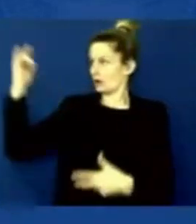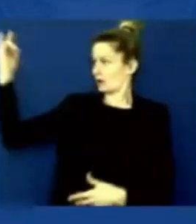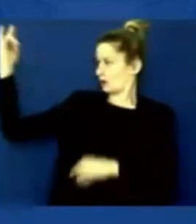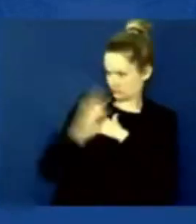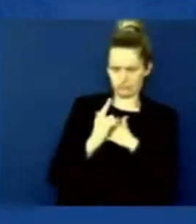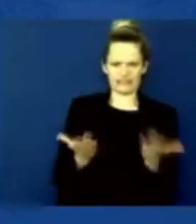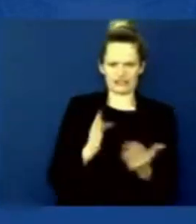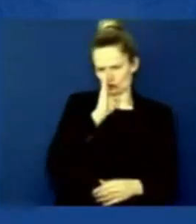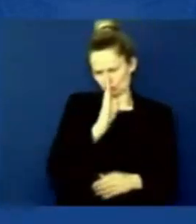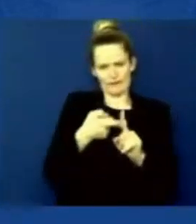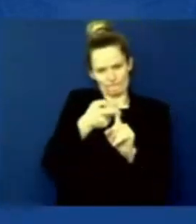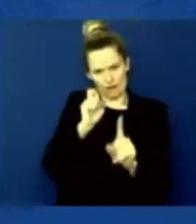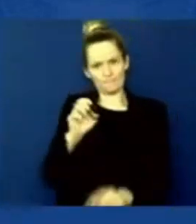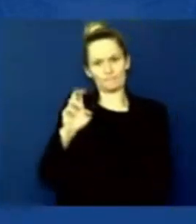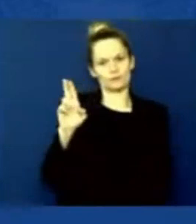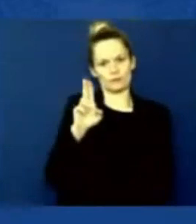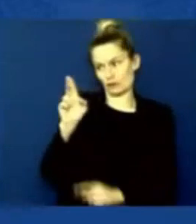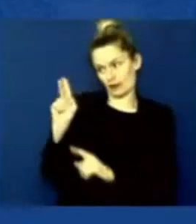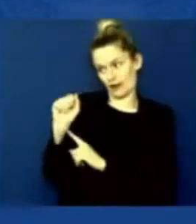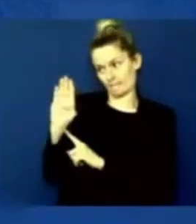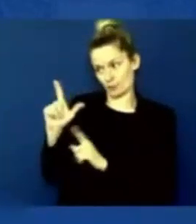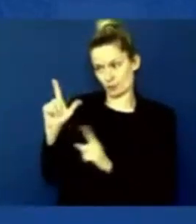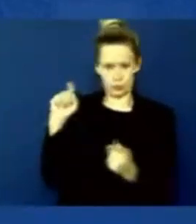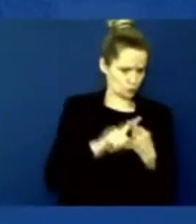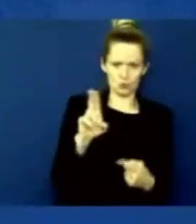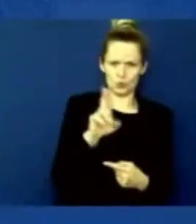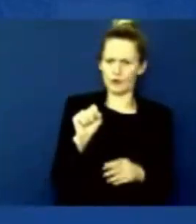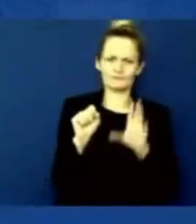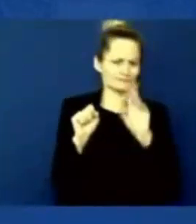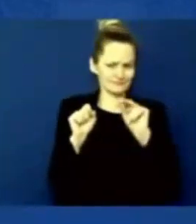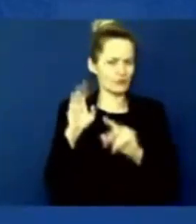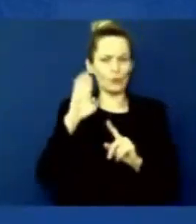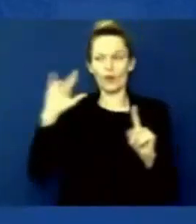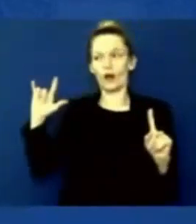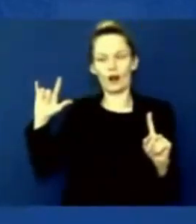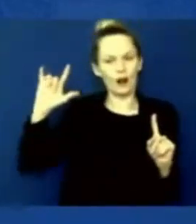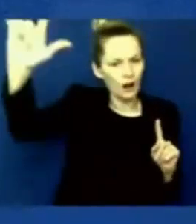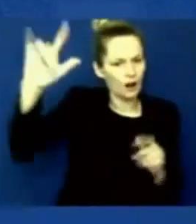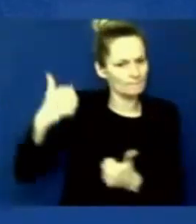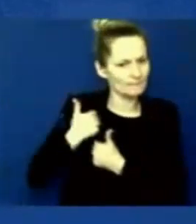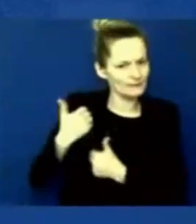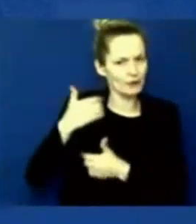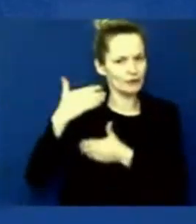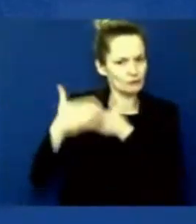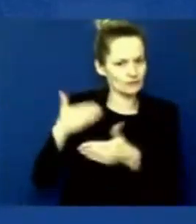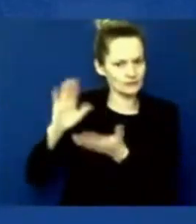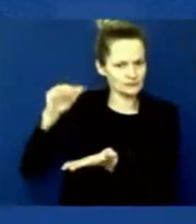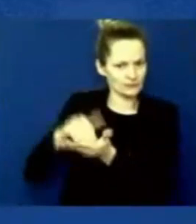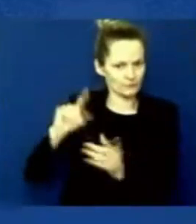around the world. Number two, at these sites where they're landing, we are conducting thorough